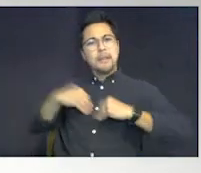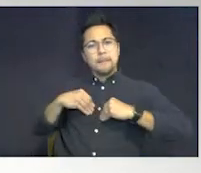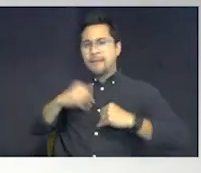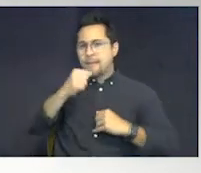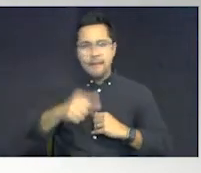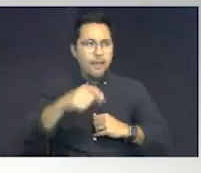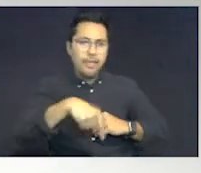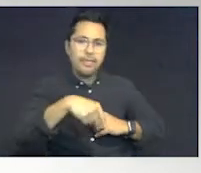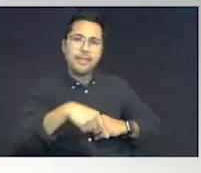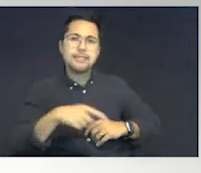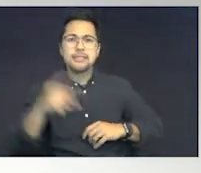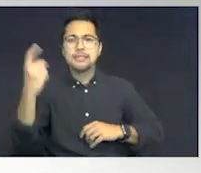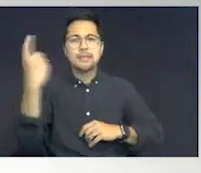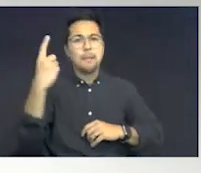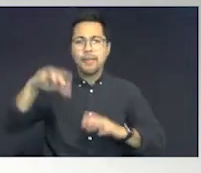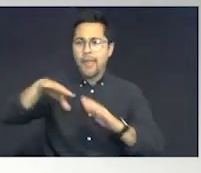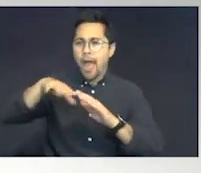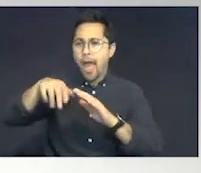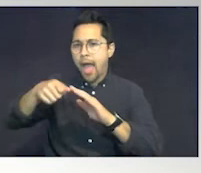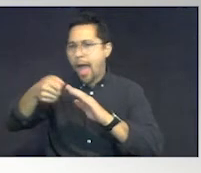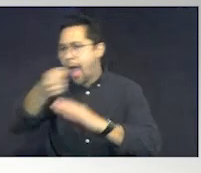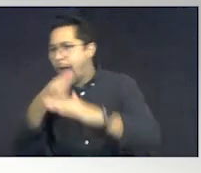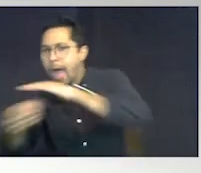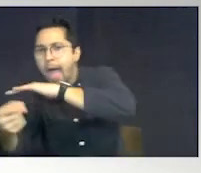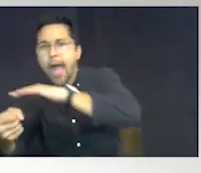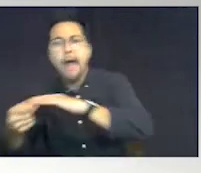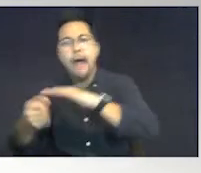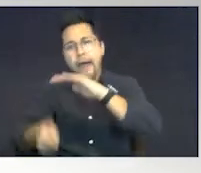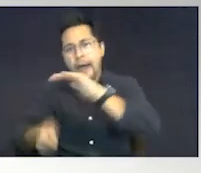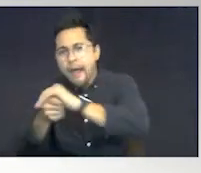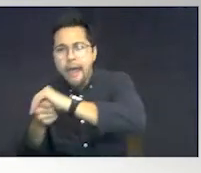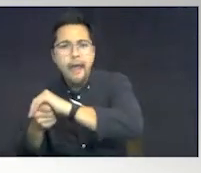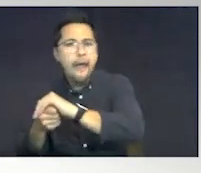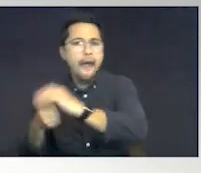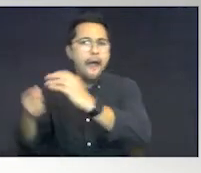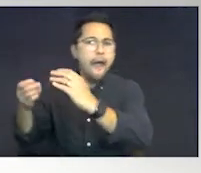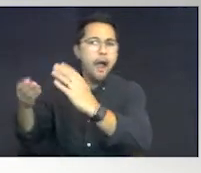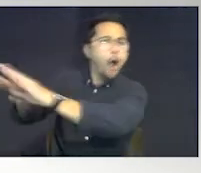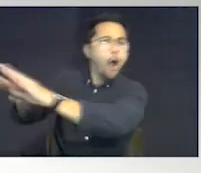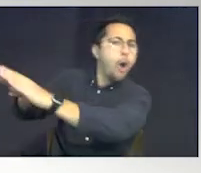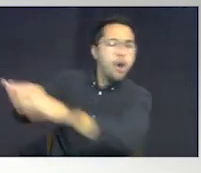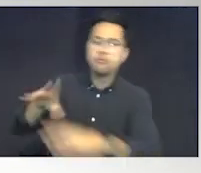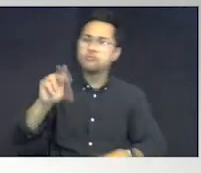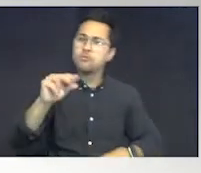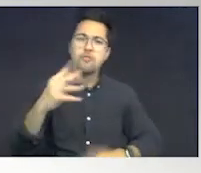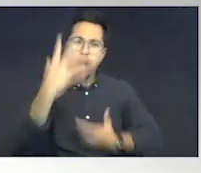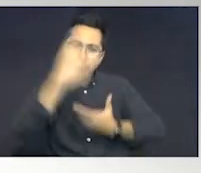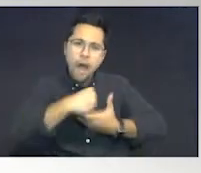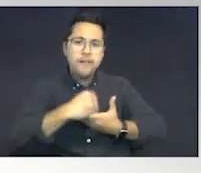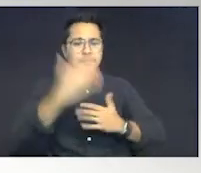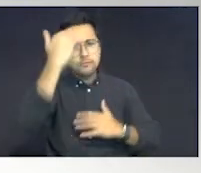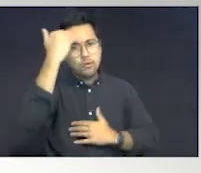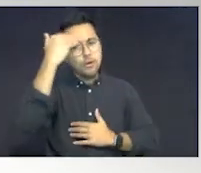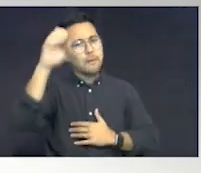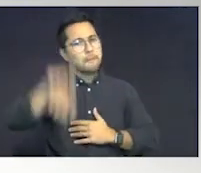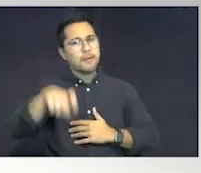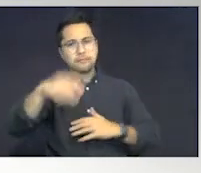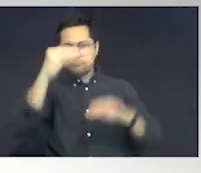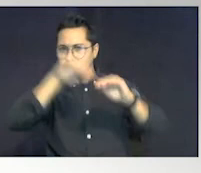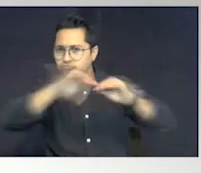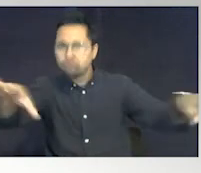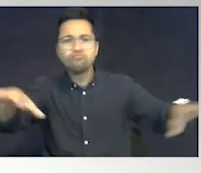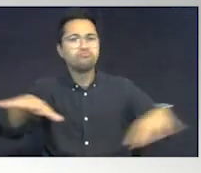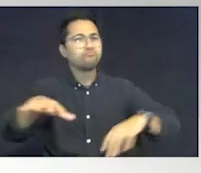where this is something hidden in our basement or behind our closed doors. Autism awareness needs to be spread hard, fast,